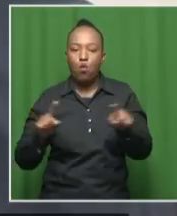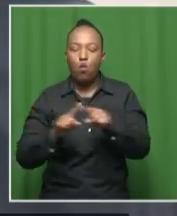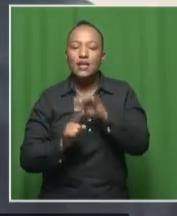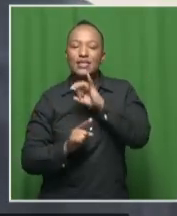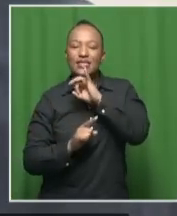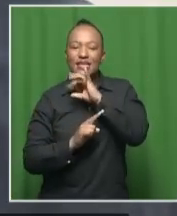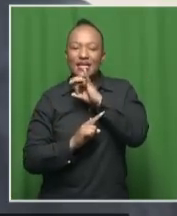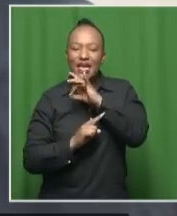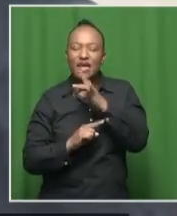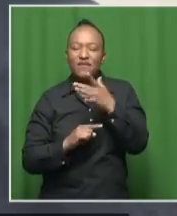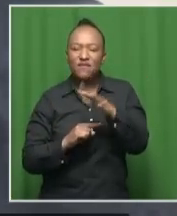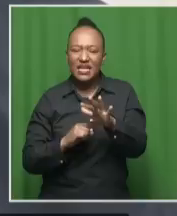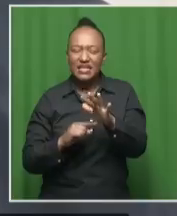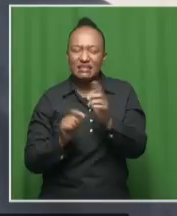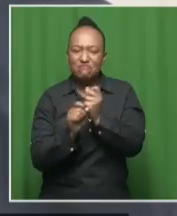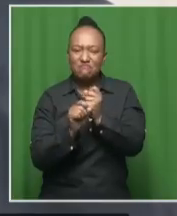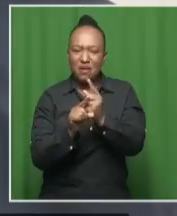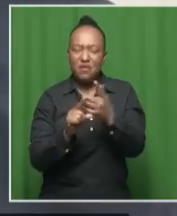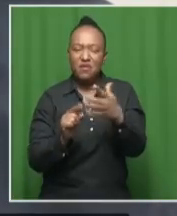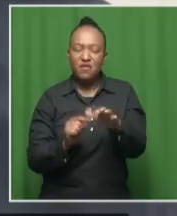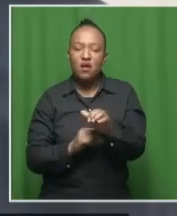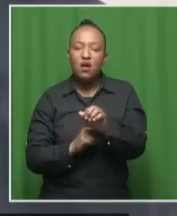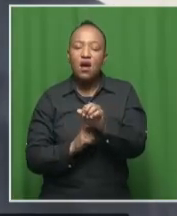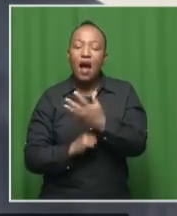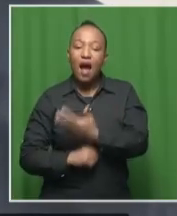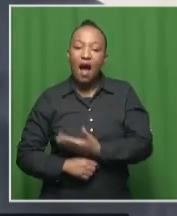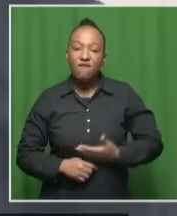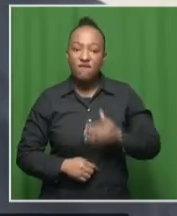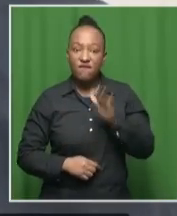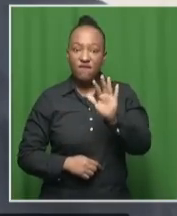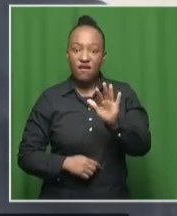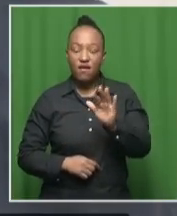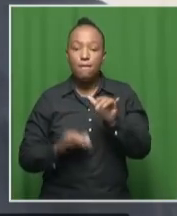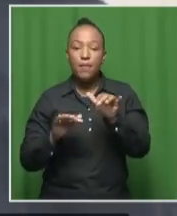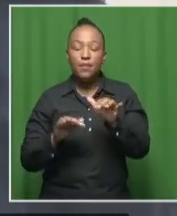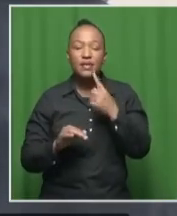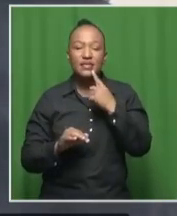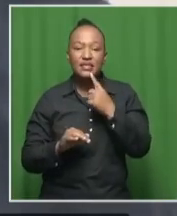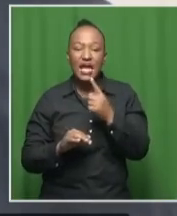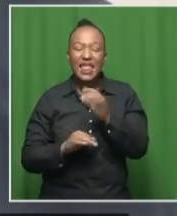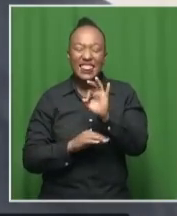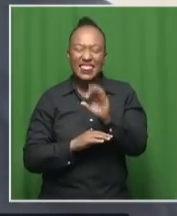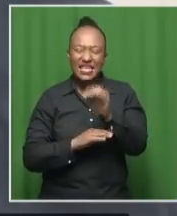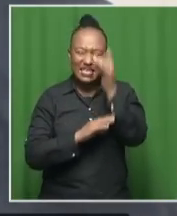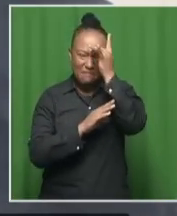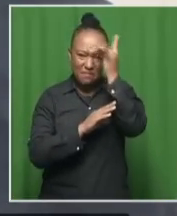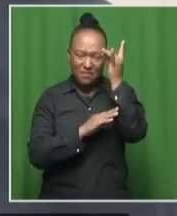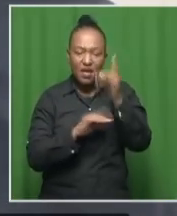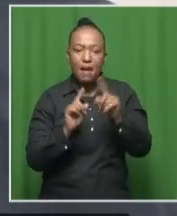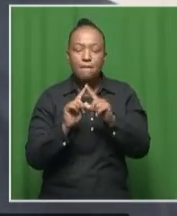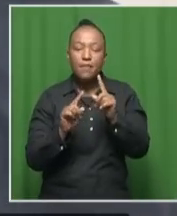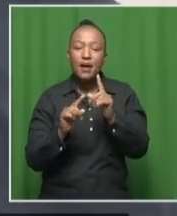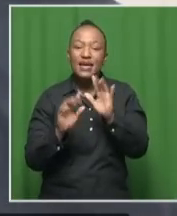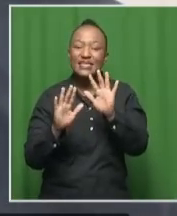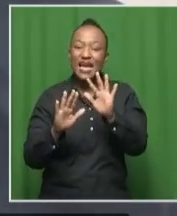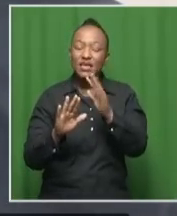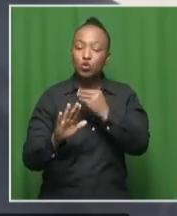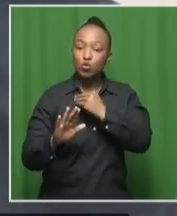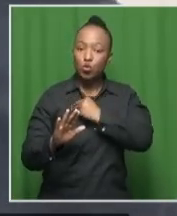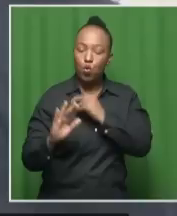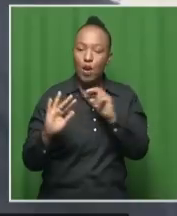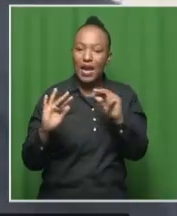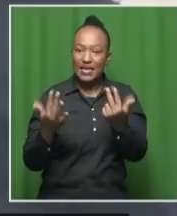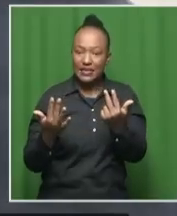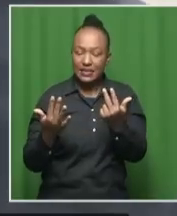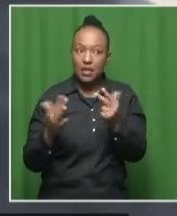past 6. So this thing started from half past 5. Sakina people said it was half an hour. It was up until 10 to 8. 10 to 8, 8 o